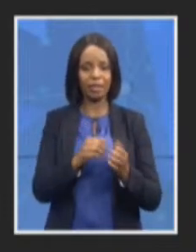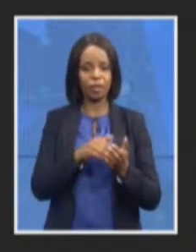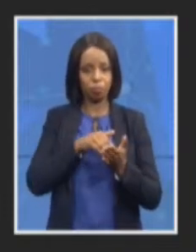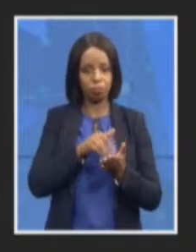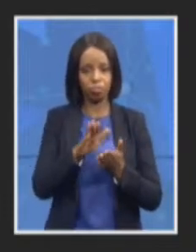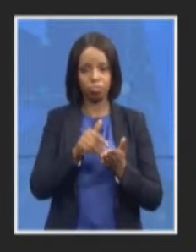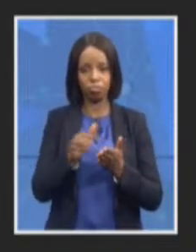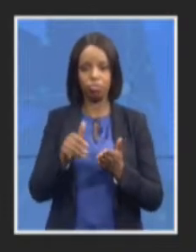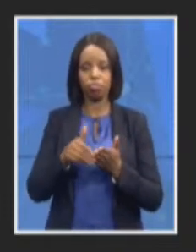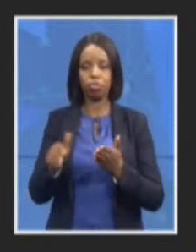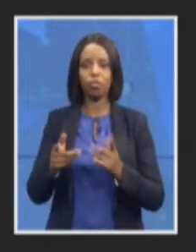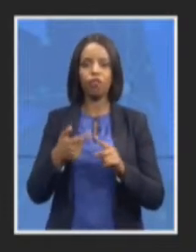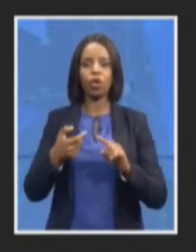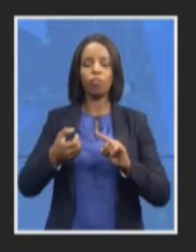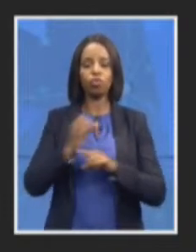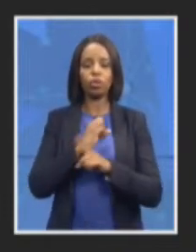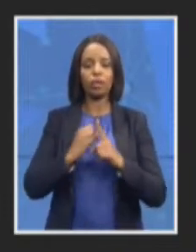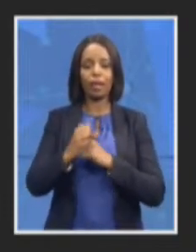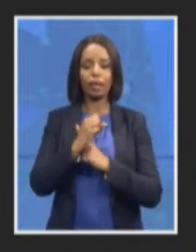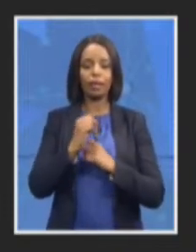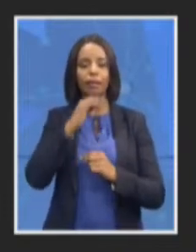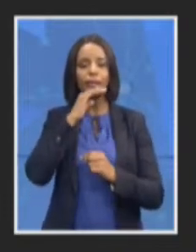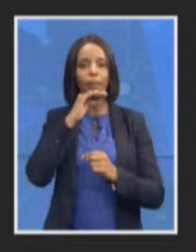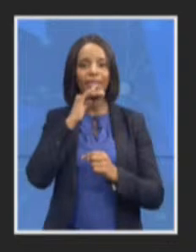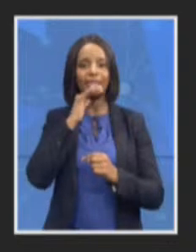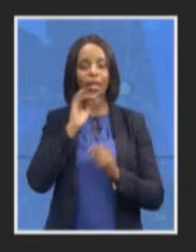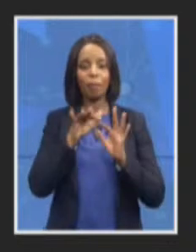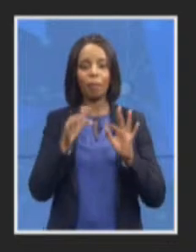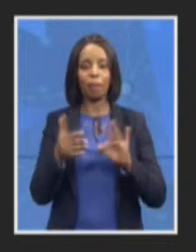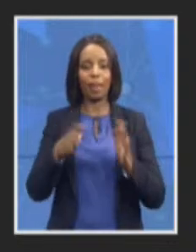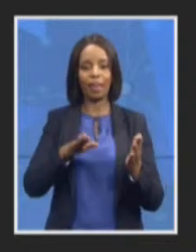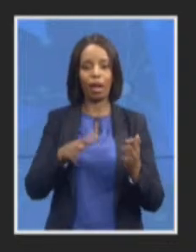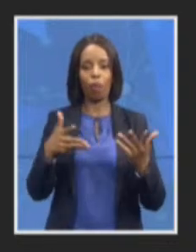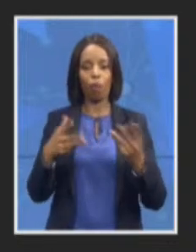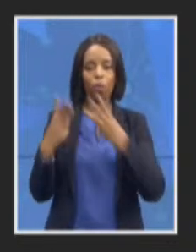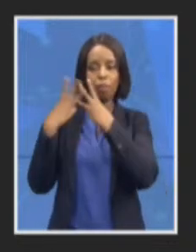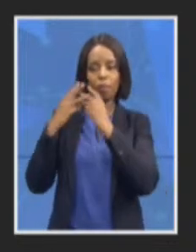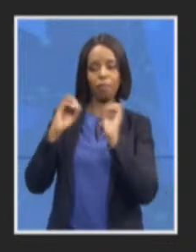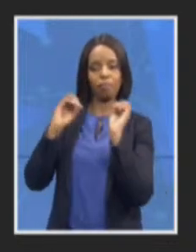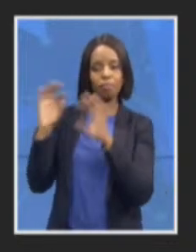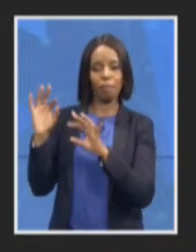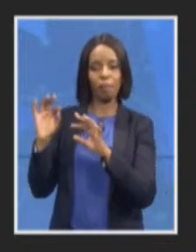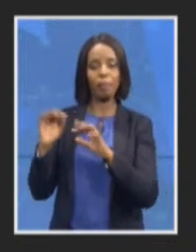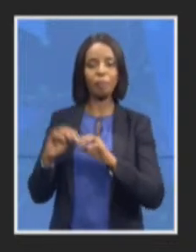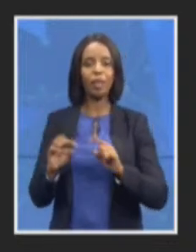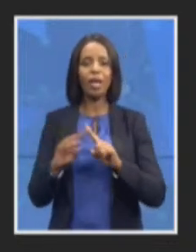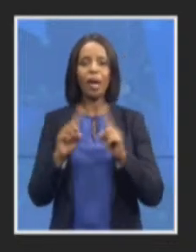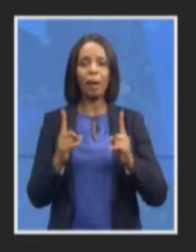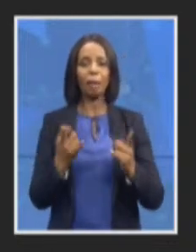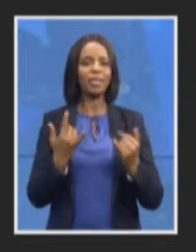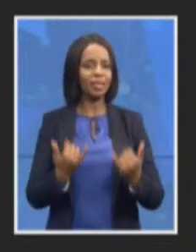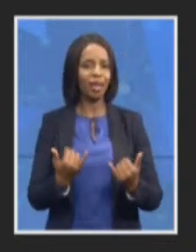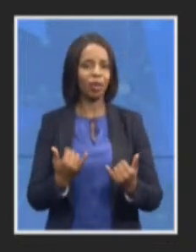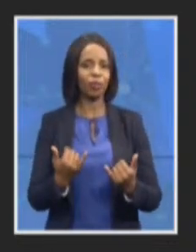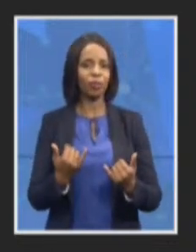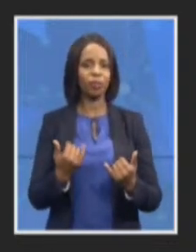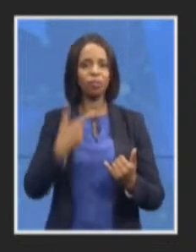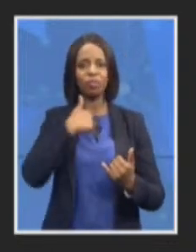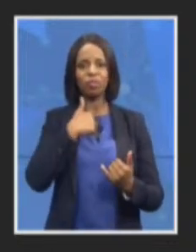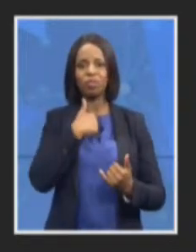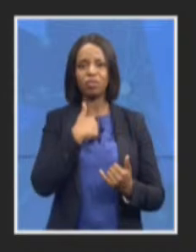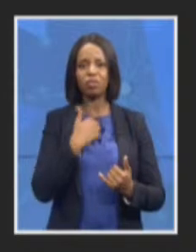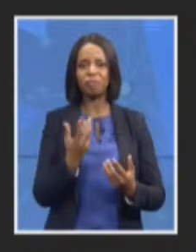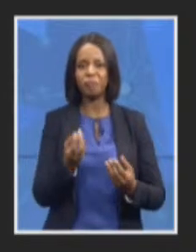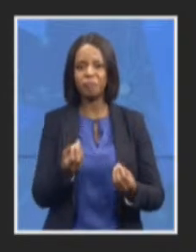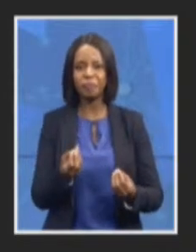decades ago I'm somewhat surprised that that is now a basis for which you vocalise an explanation for